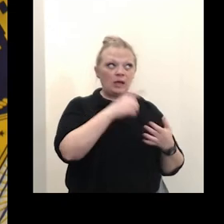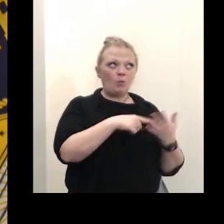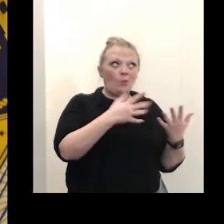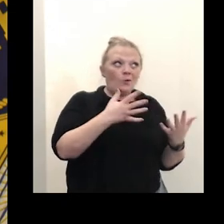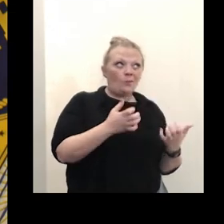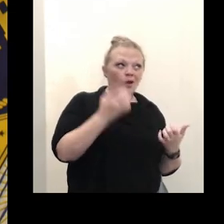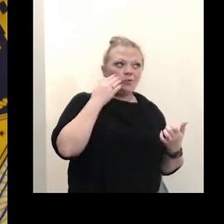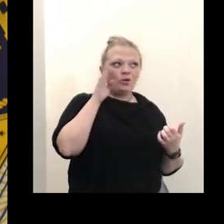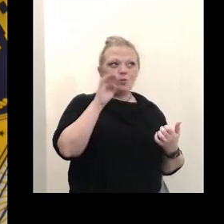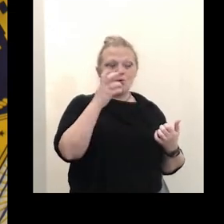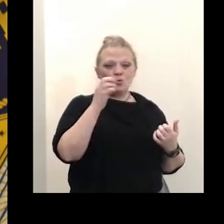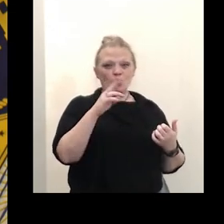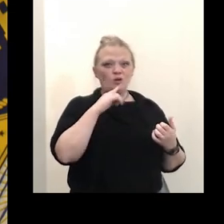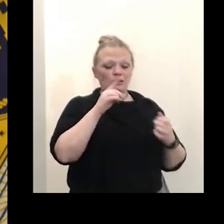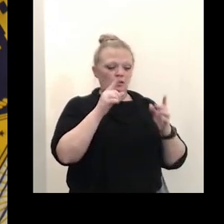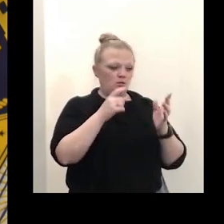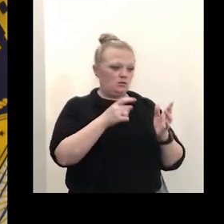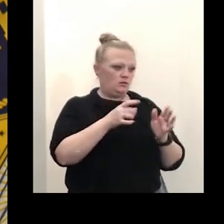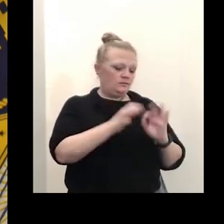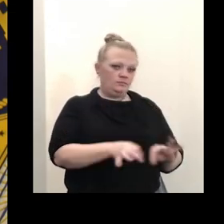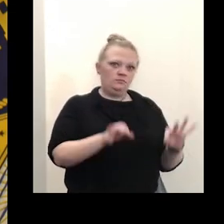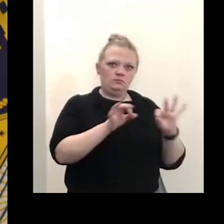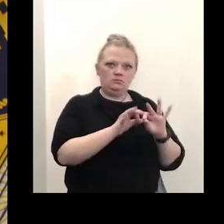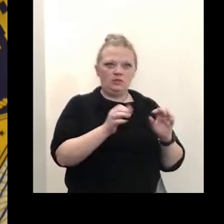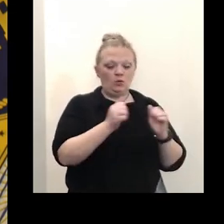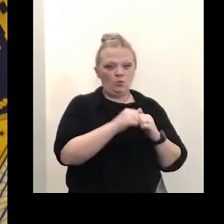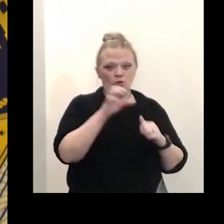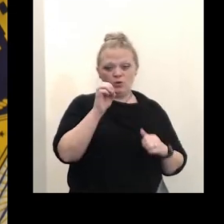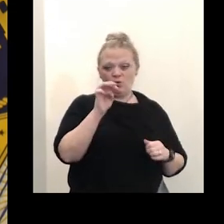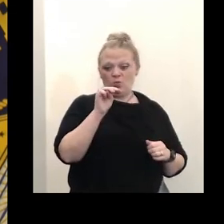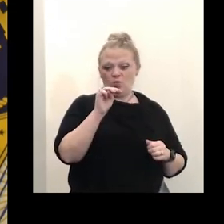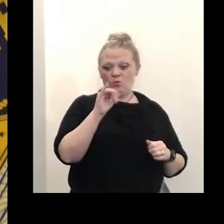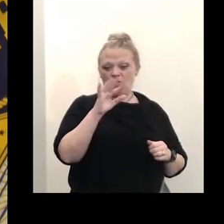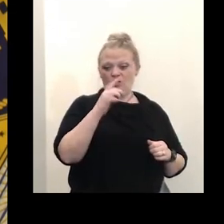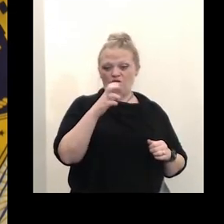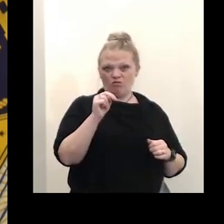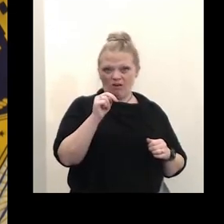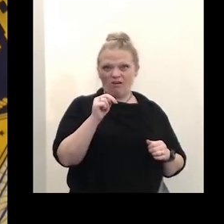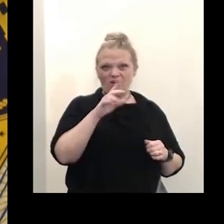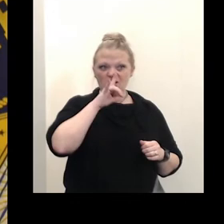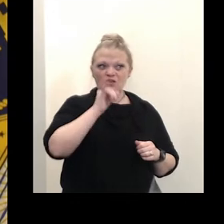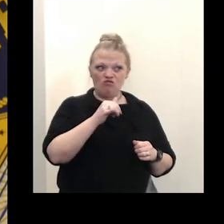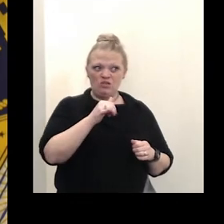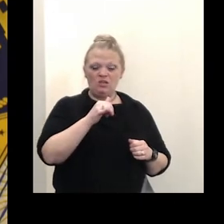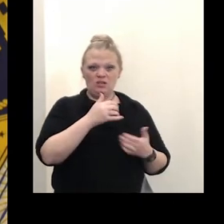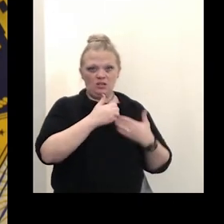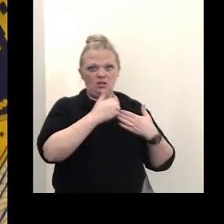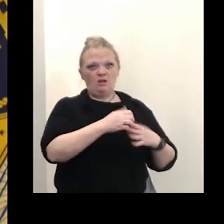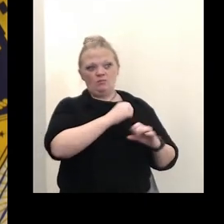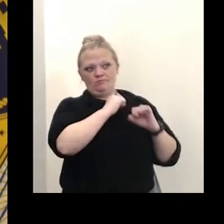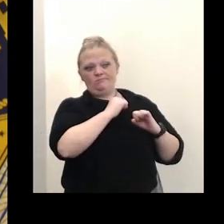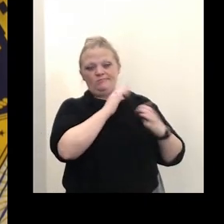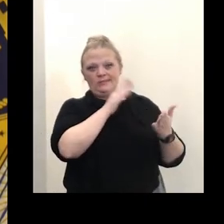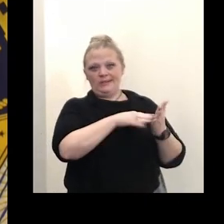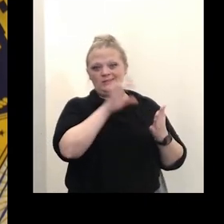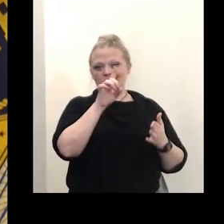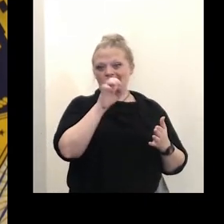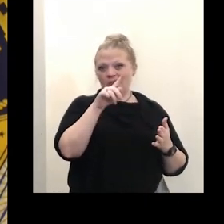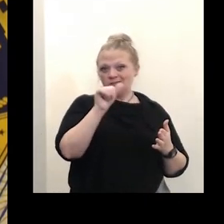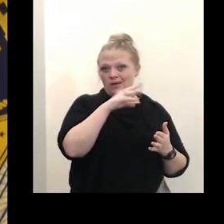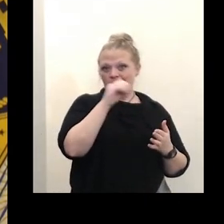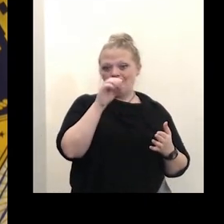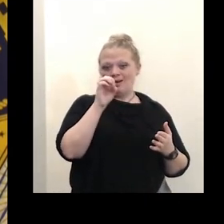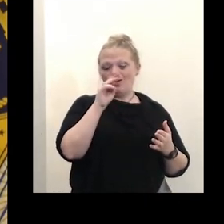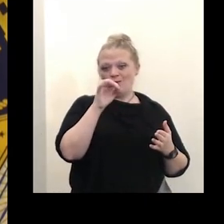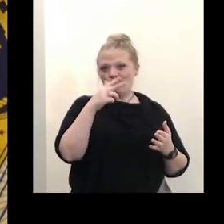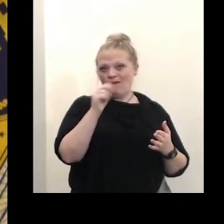the key especially with omicron it seems to offer tremendous protection for delta and omicron so if you have not gotten your booster you should get